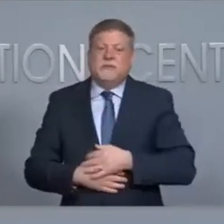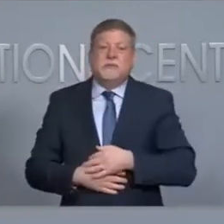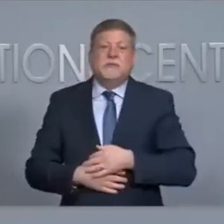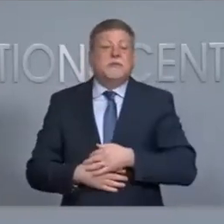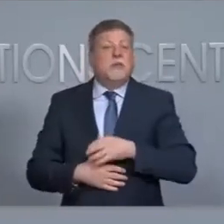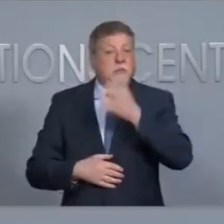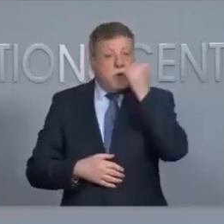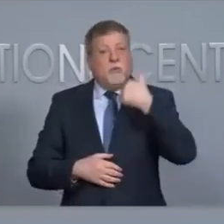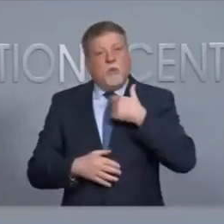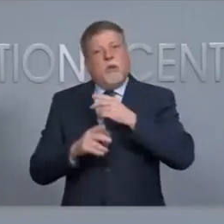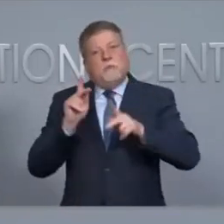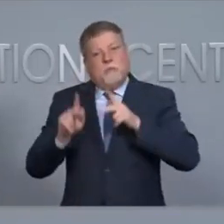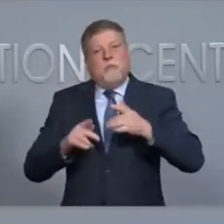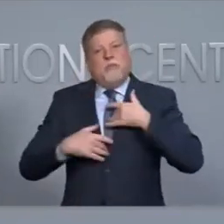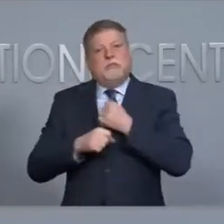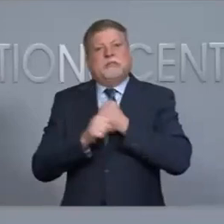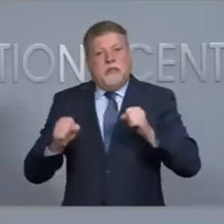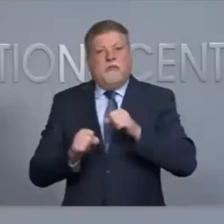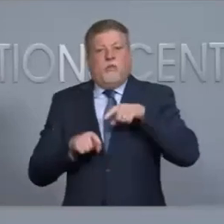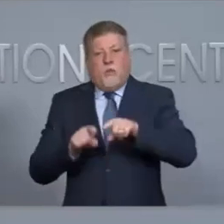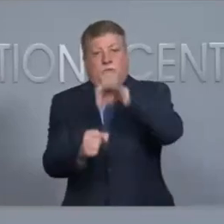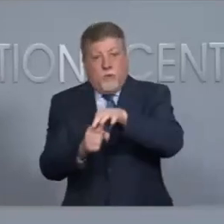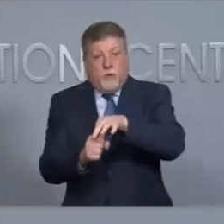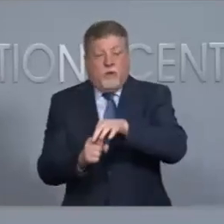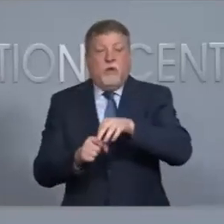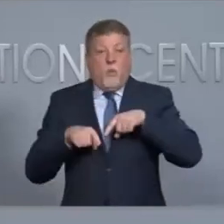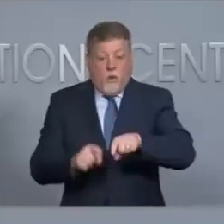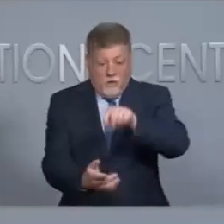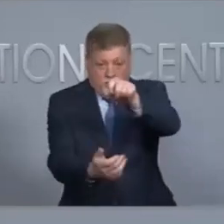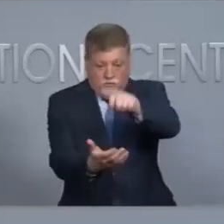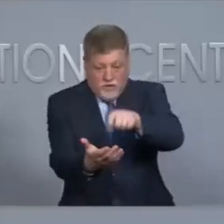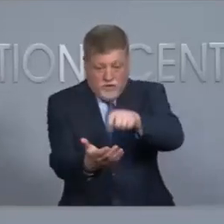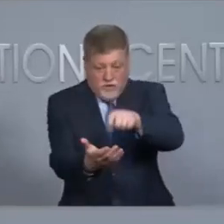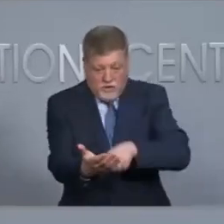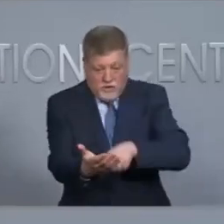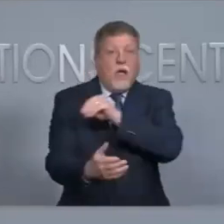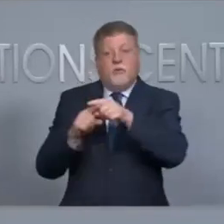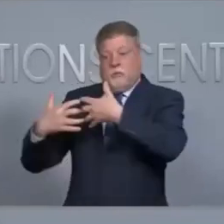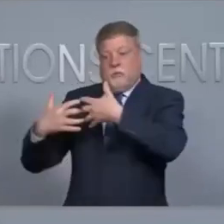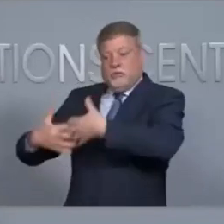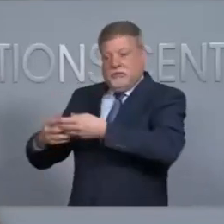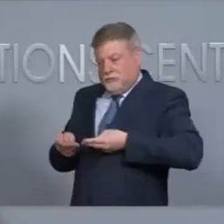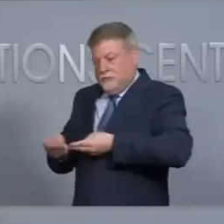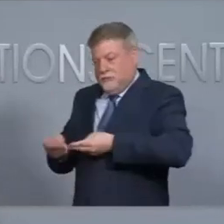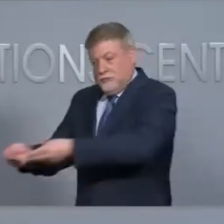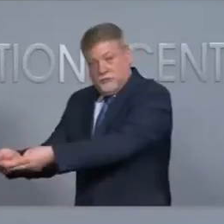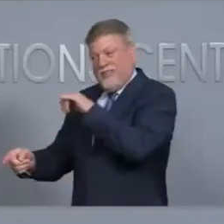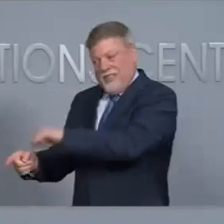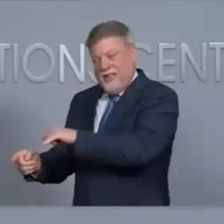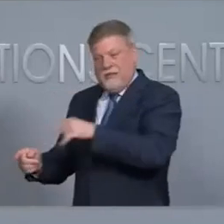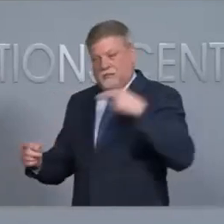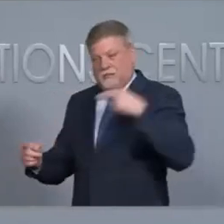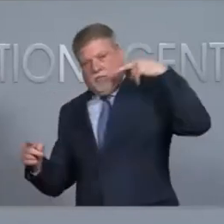their voting booth or be that while they're putting that ballot into the tabulator. Paul, there other aspects you want to touch on? Okay.